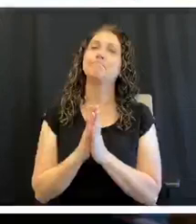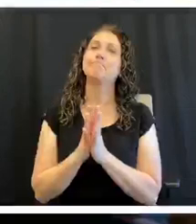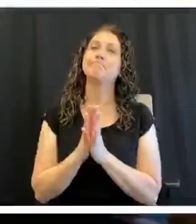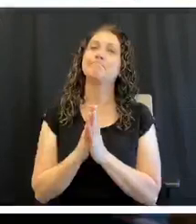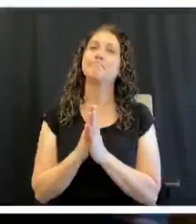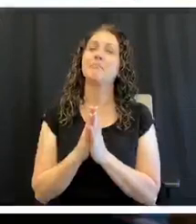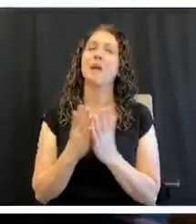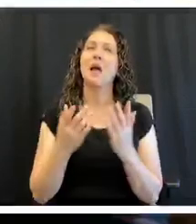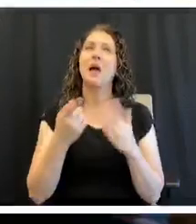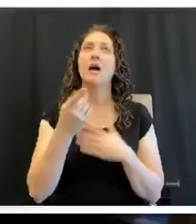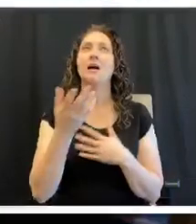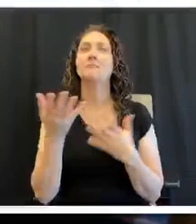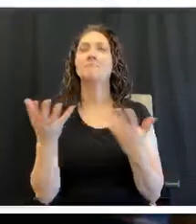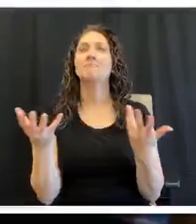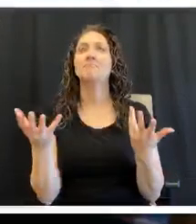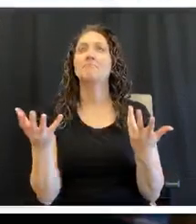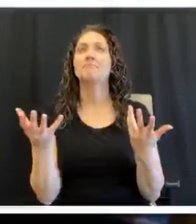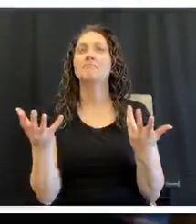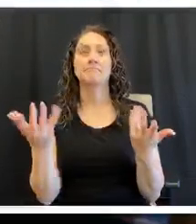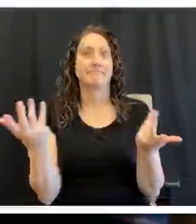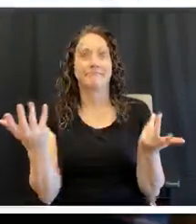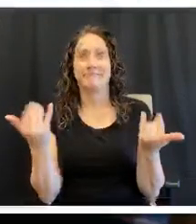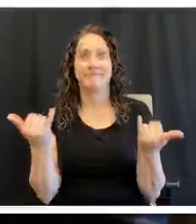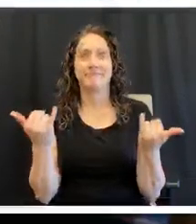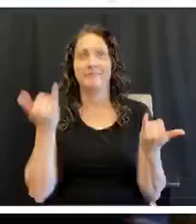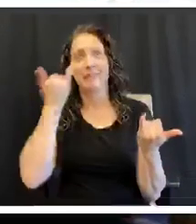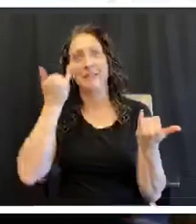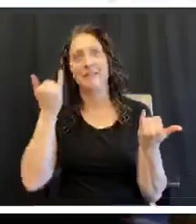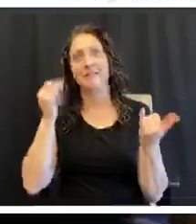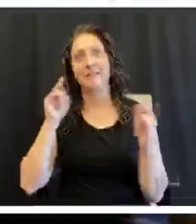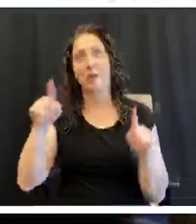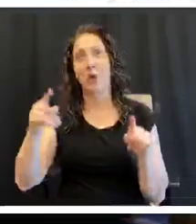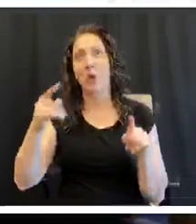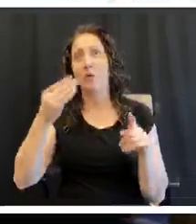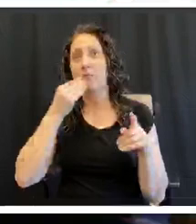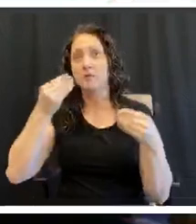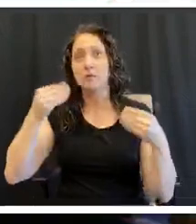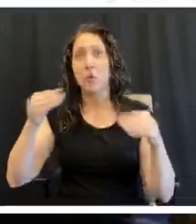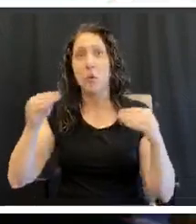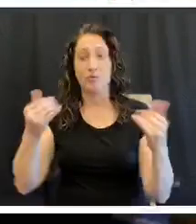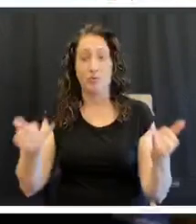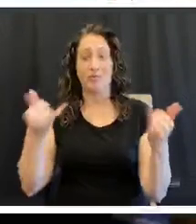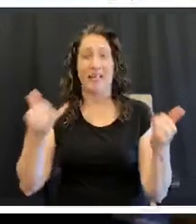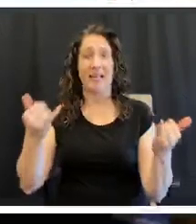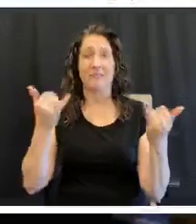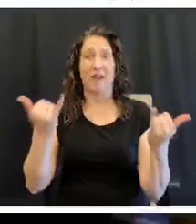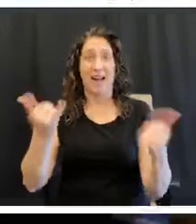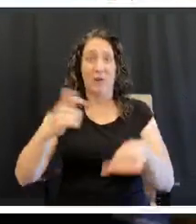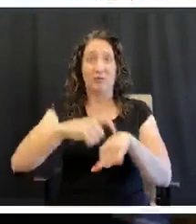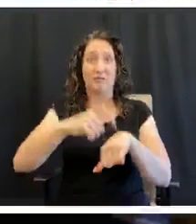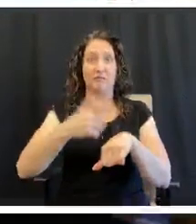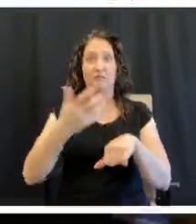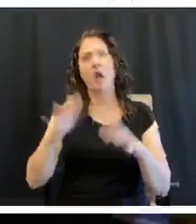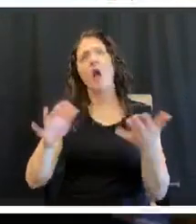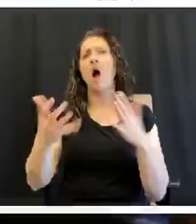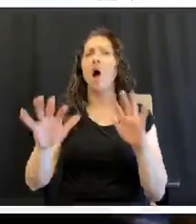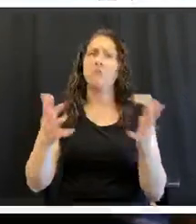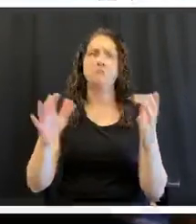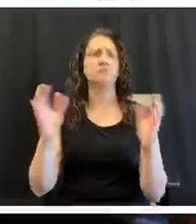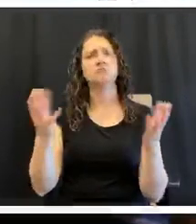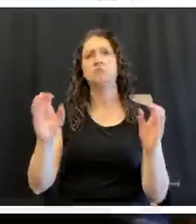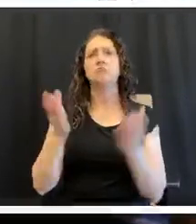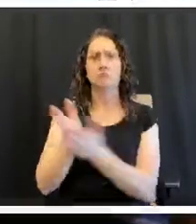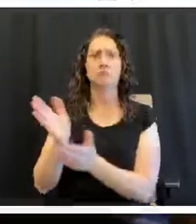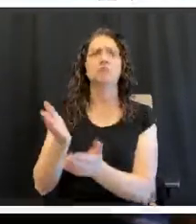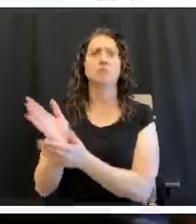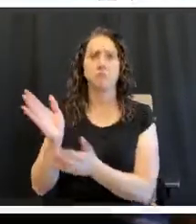As you say, if go to the store, I find if you go to the store this time of the day, it's not as bad. Or if you go to